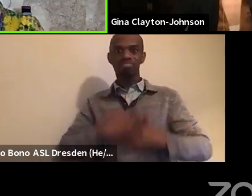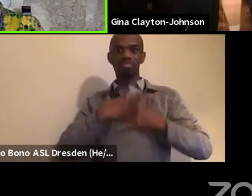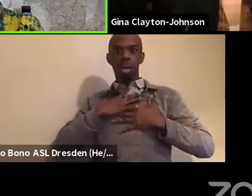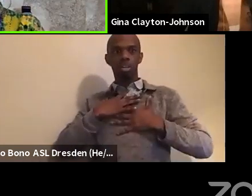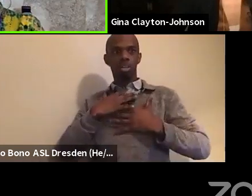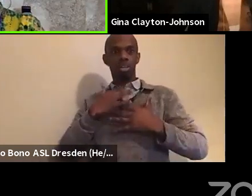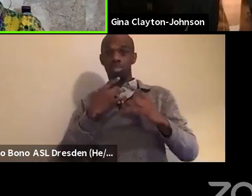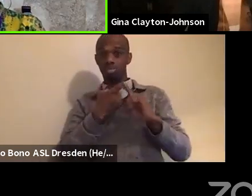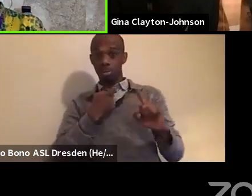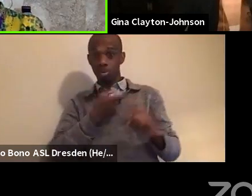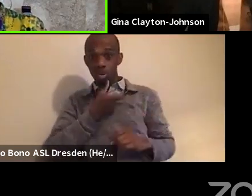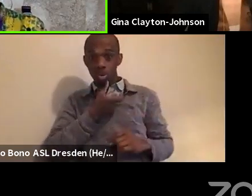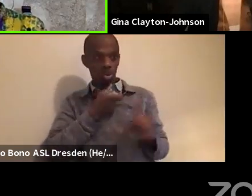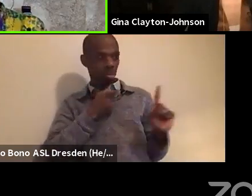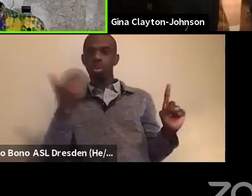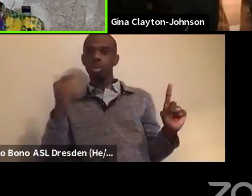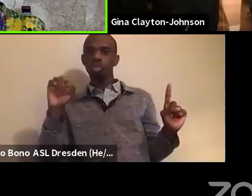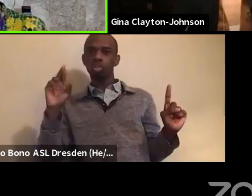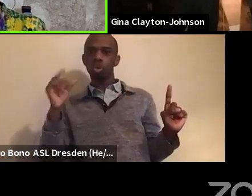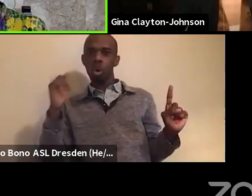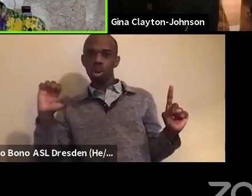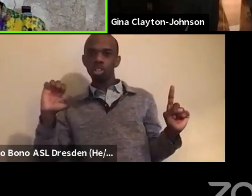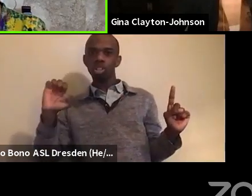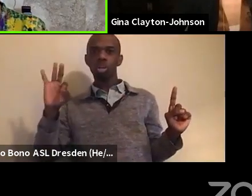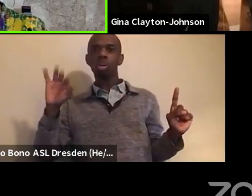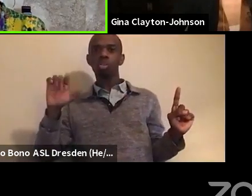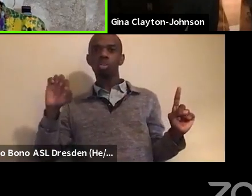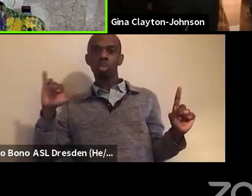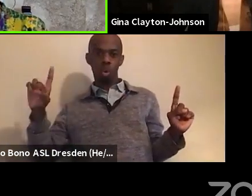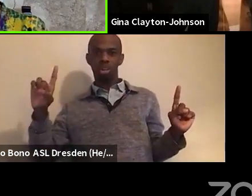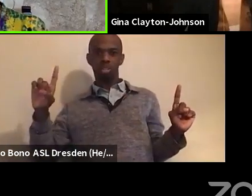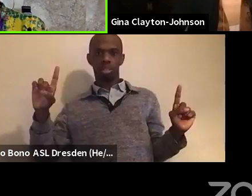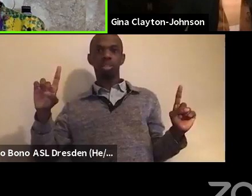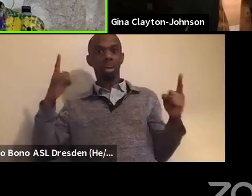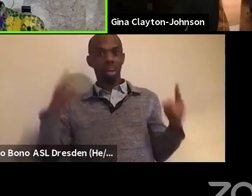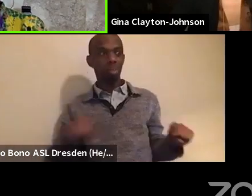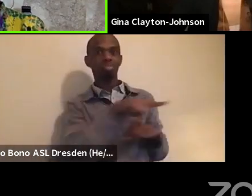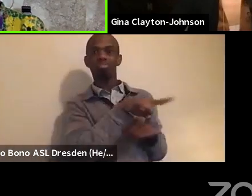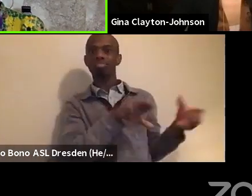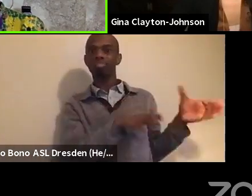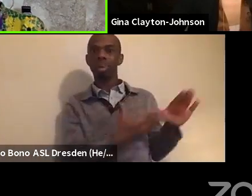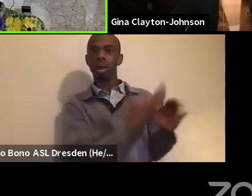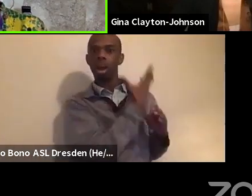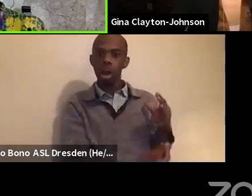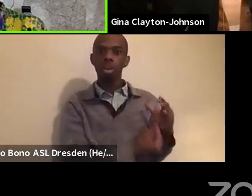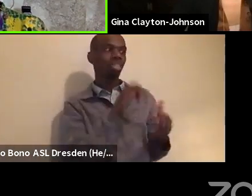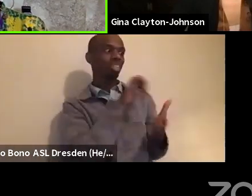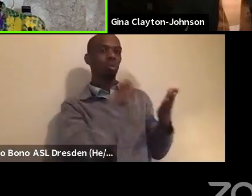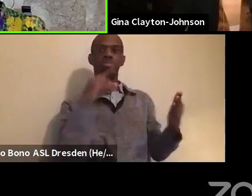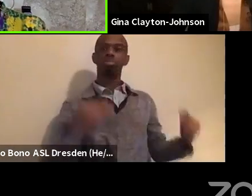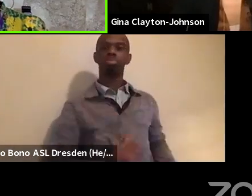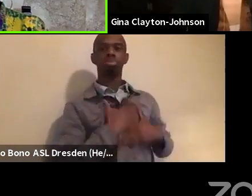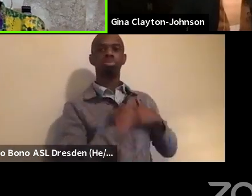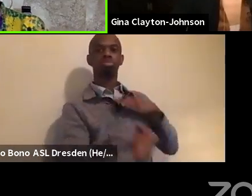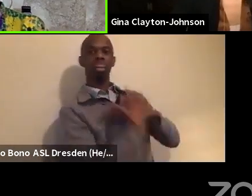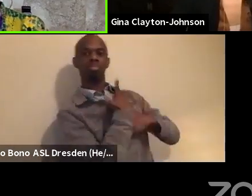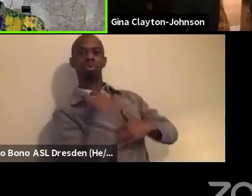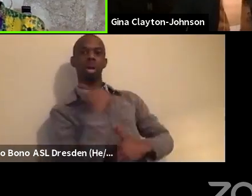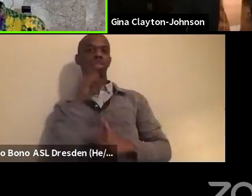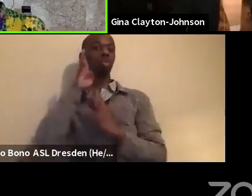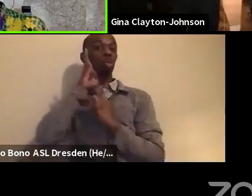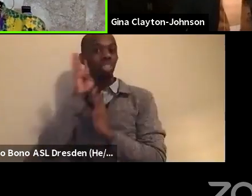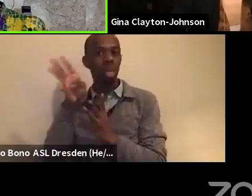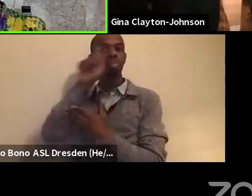powerful and visionary and poetic and really